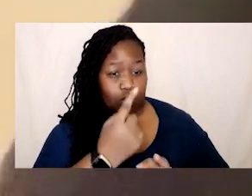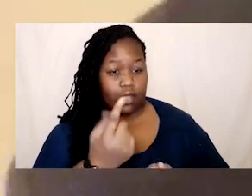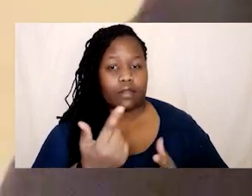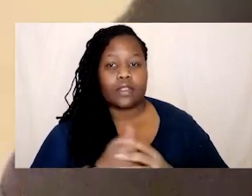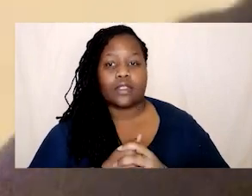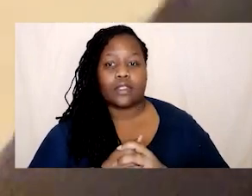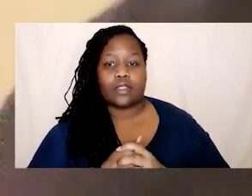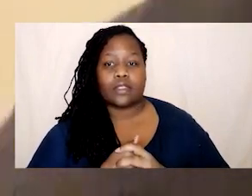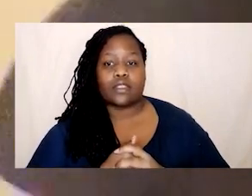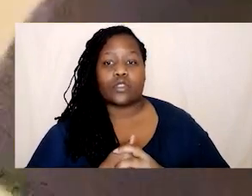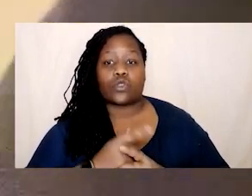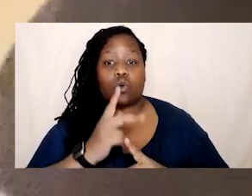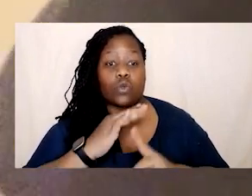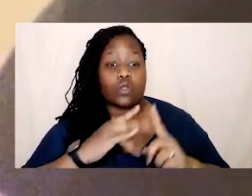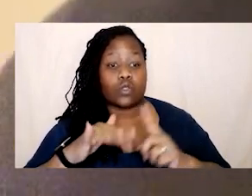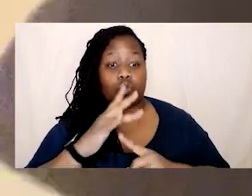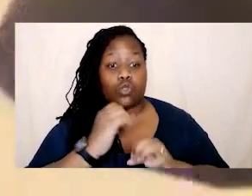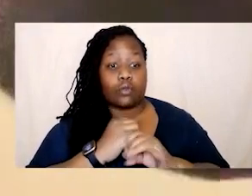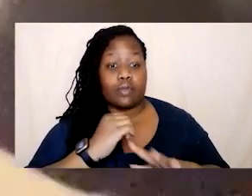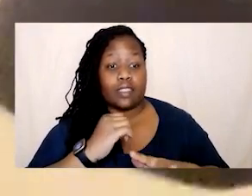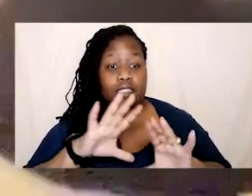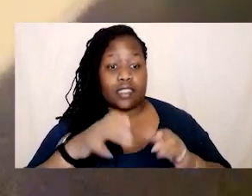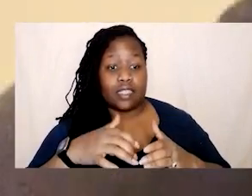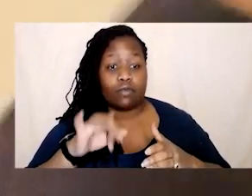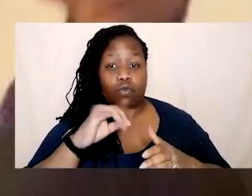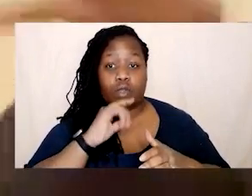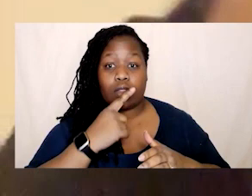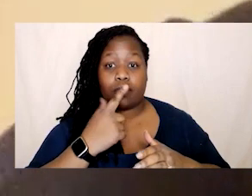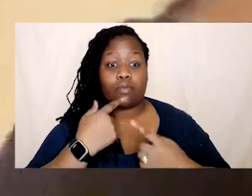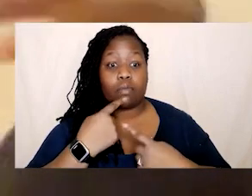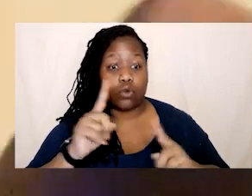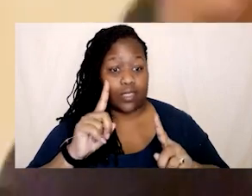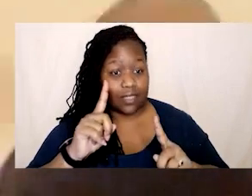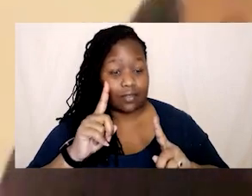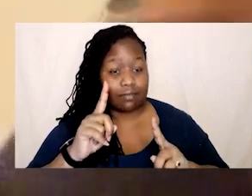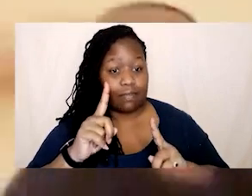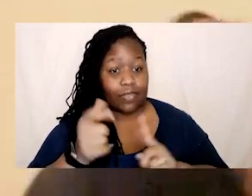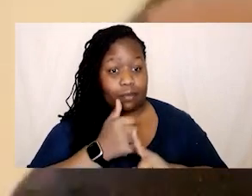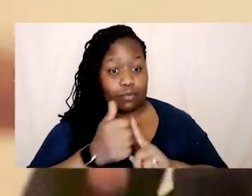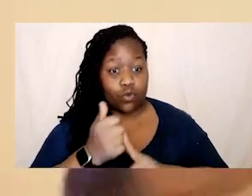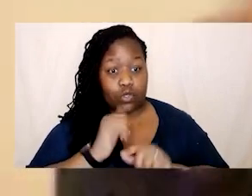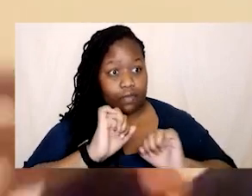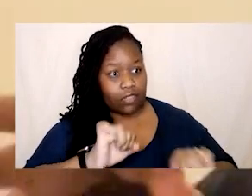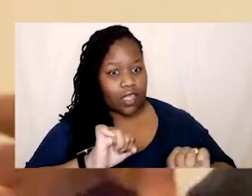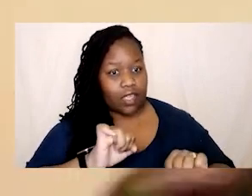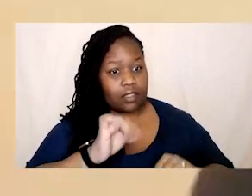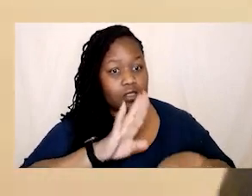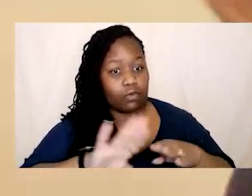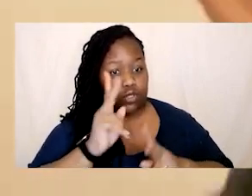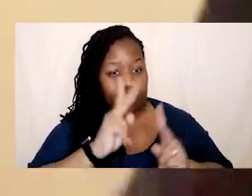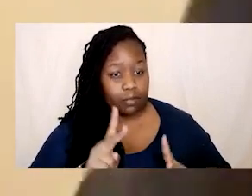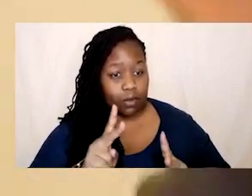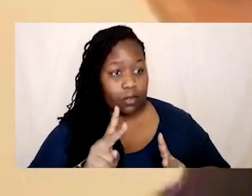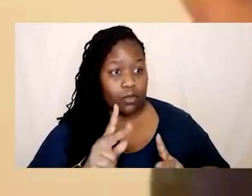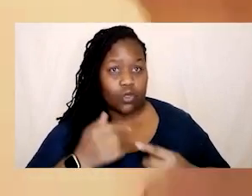that their social media team that we're now going to help report the abuse that their talent face because they were leaving it they were just leaving the comments that they weren't reporting it to nobody even though